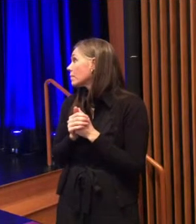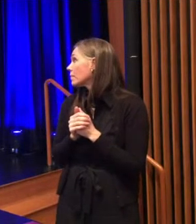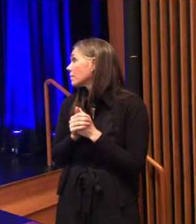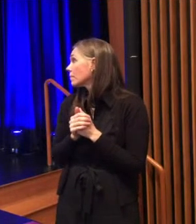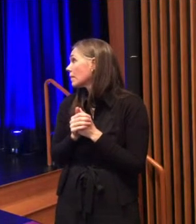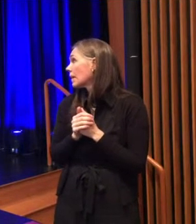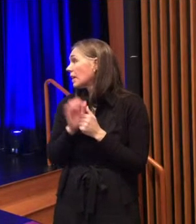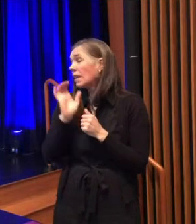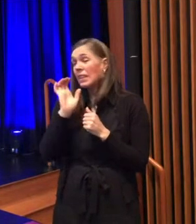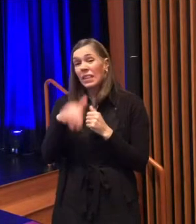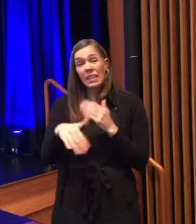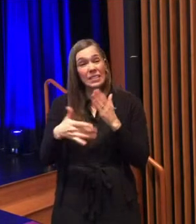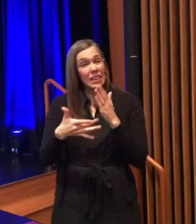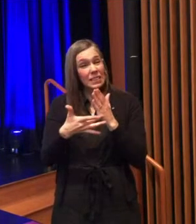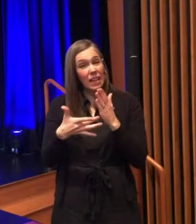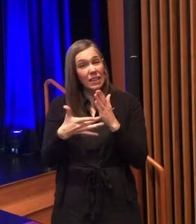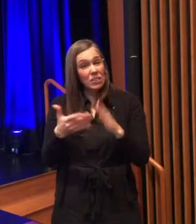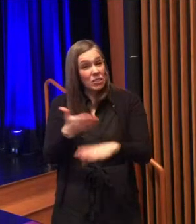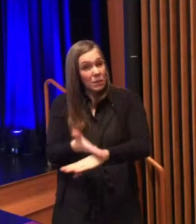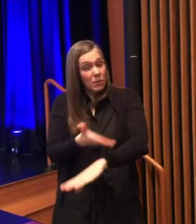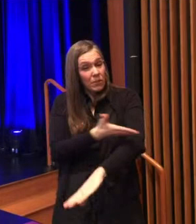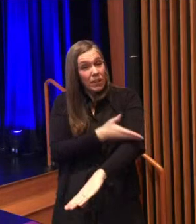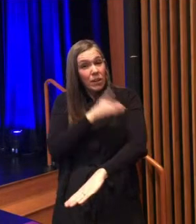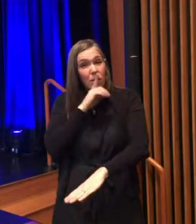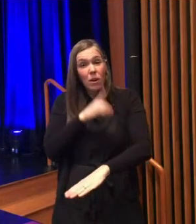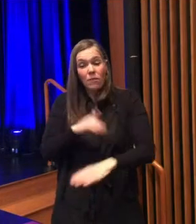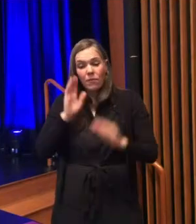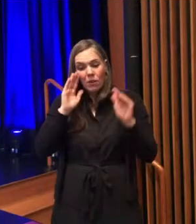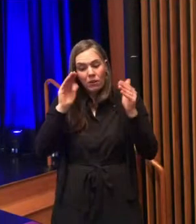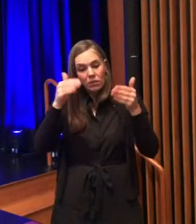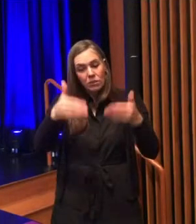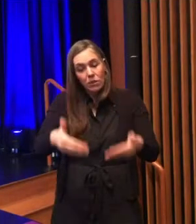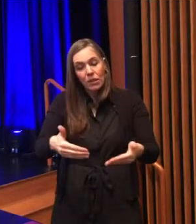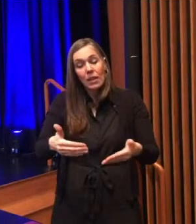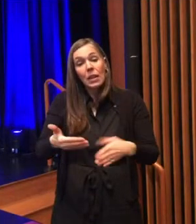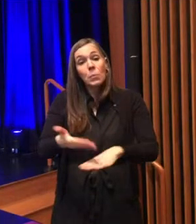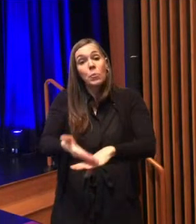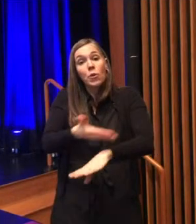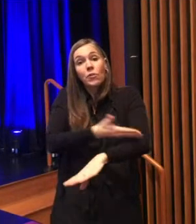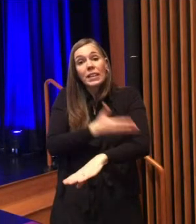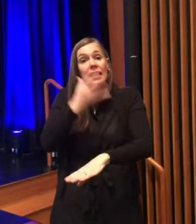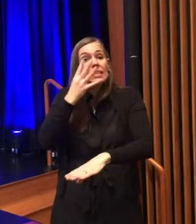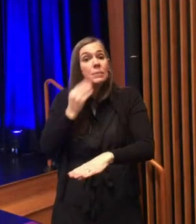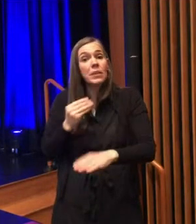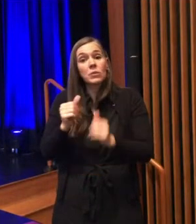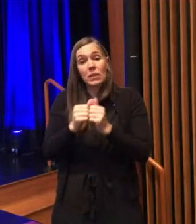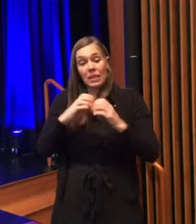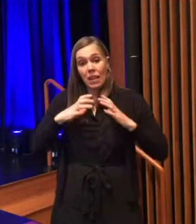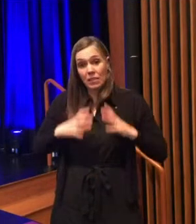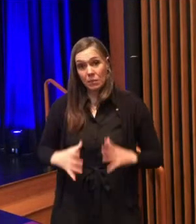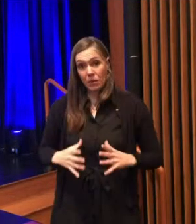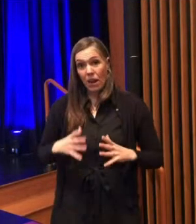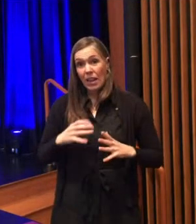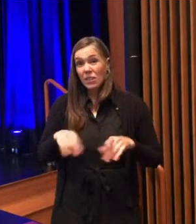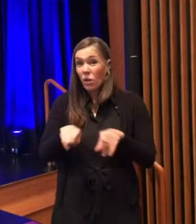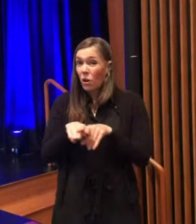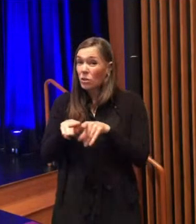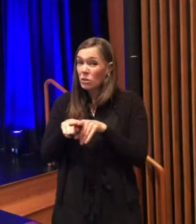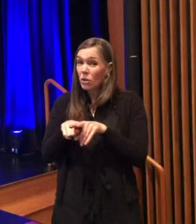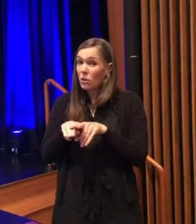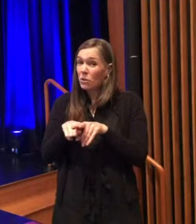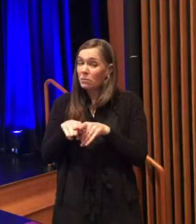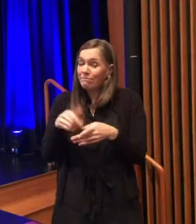these technology upgrades are about improving the experience the customer has with the city and improving the bottom line which